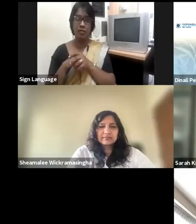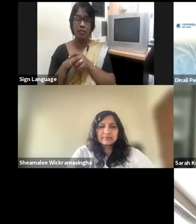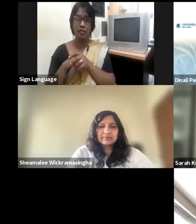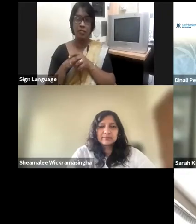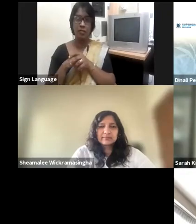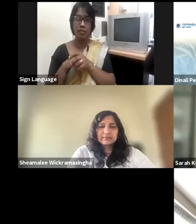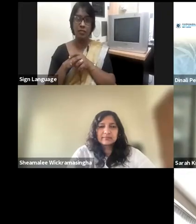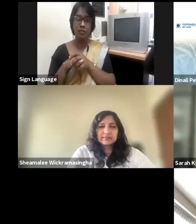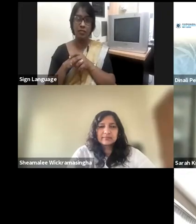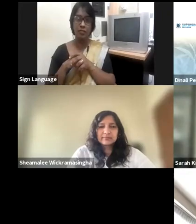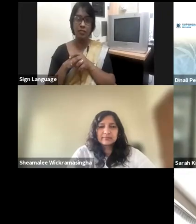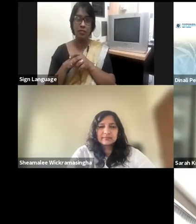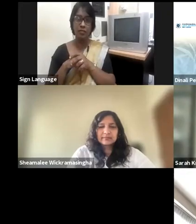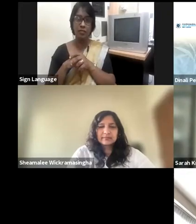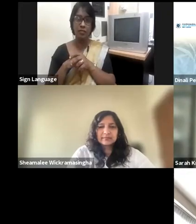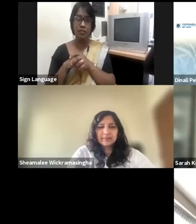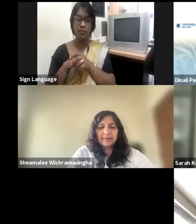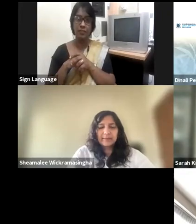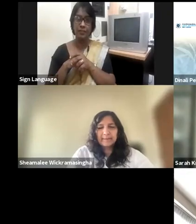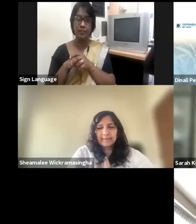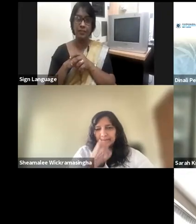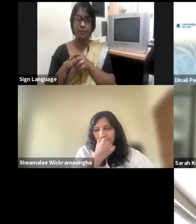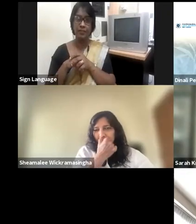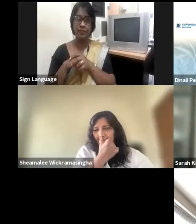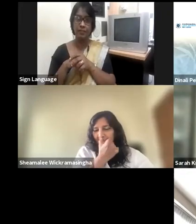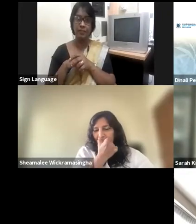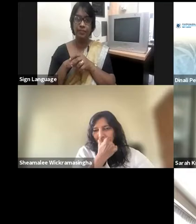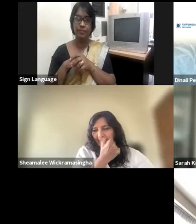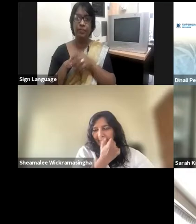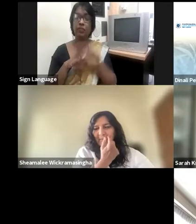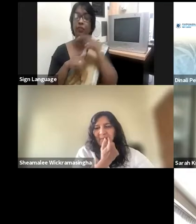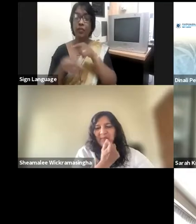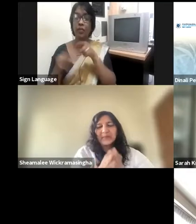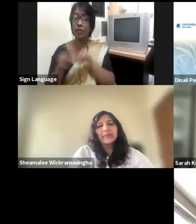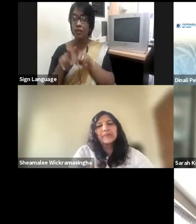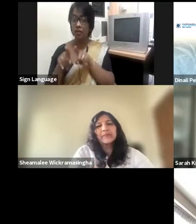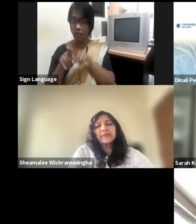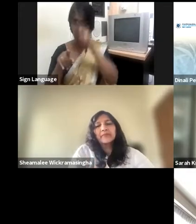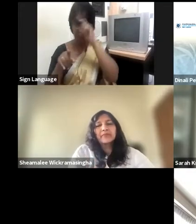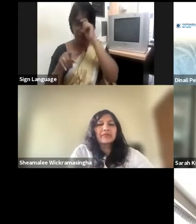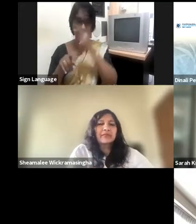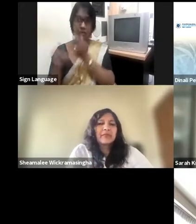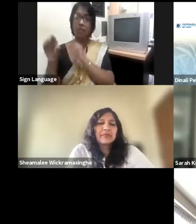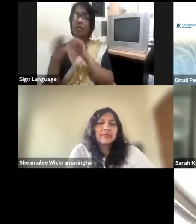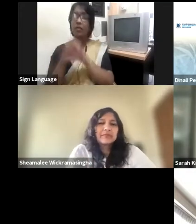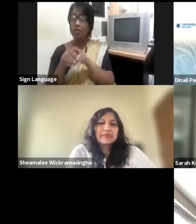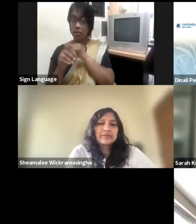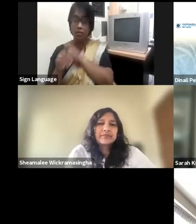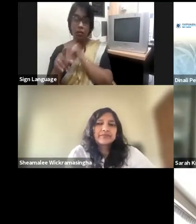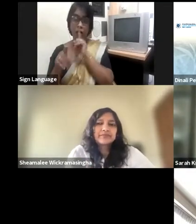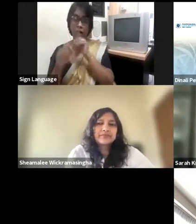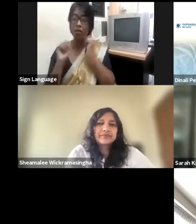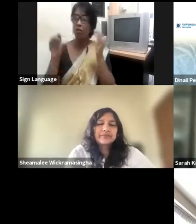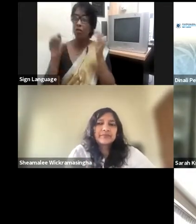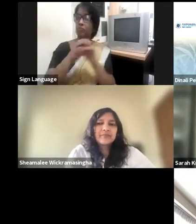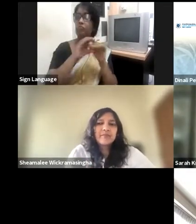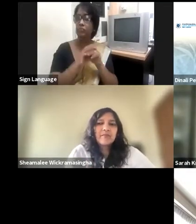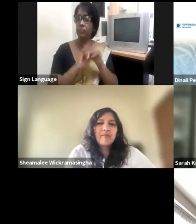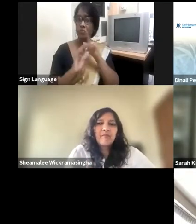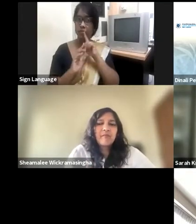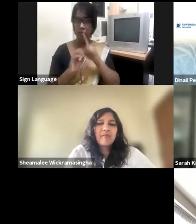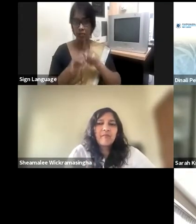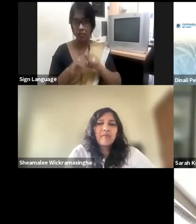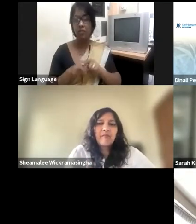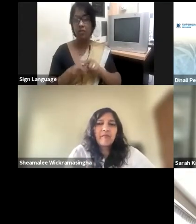So thought three, in terms of the interventions and the interventions that the organization is putting into play,